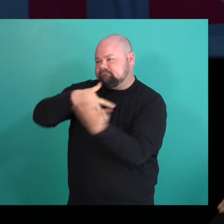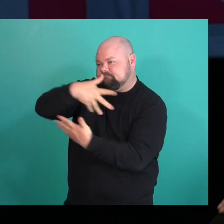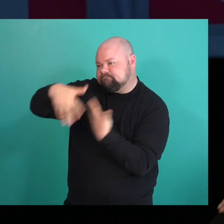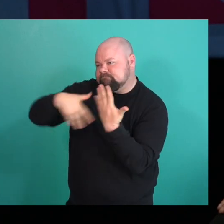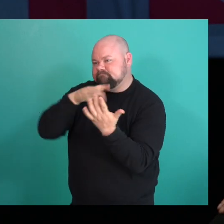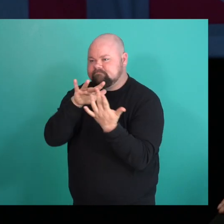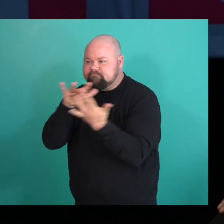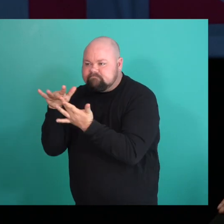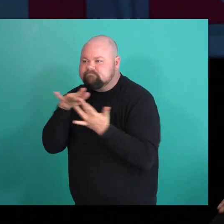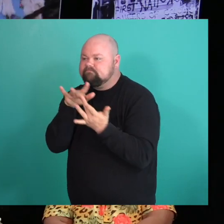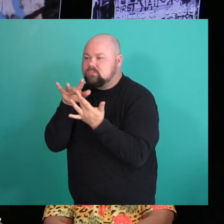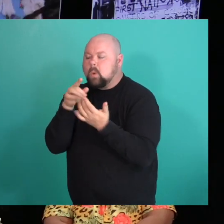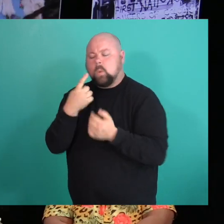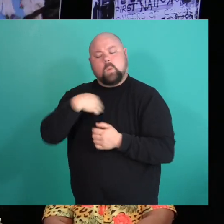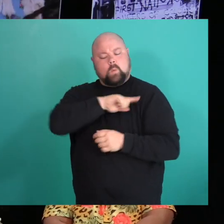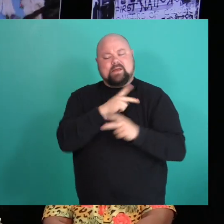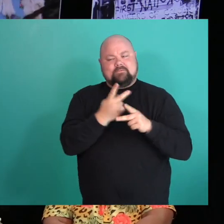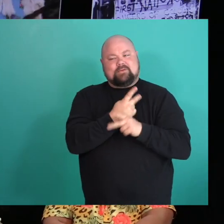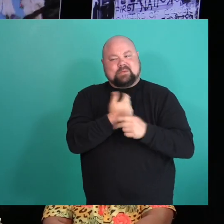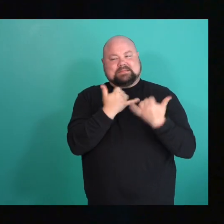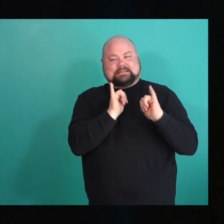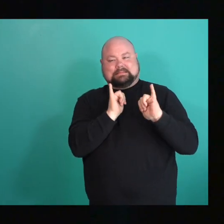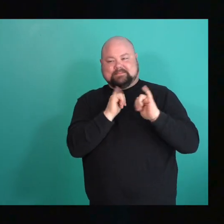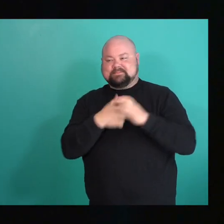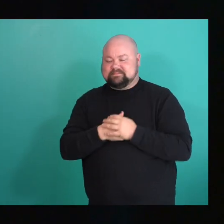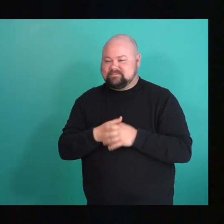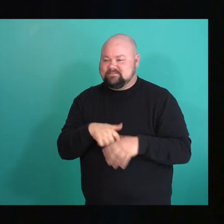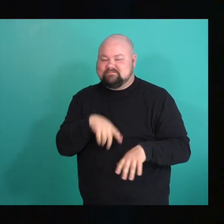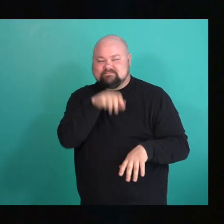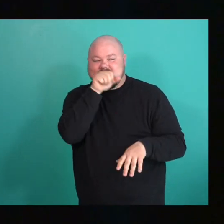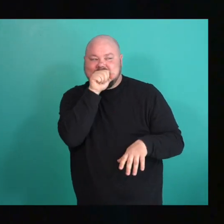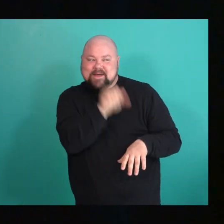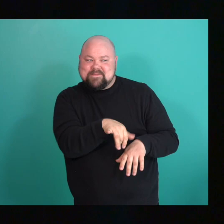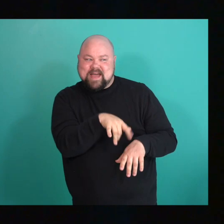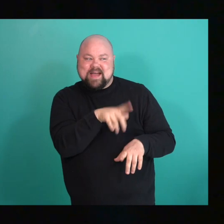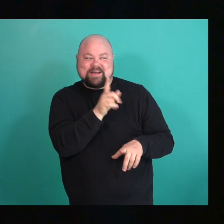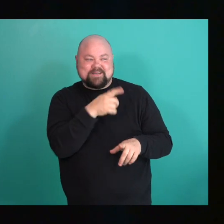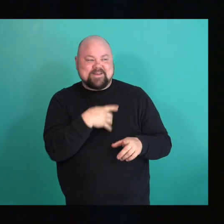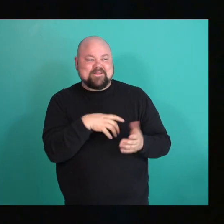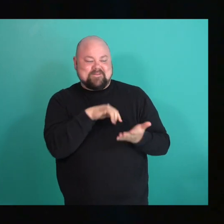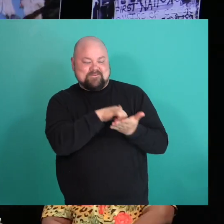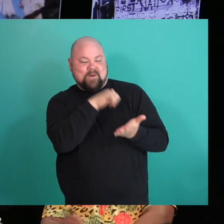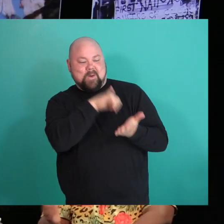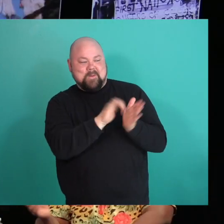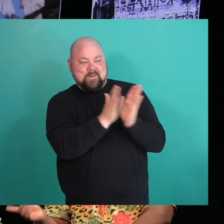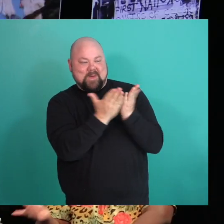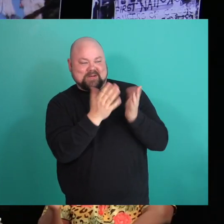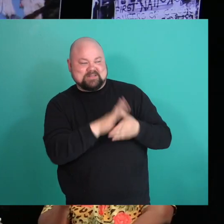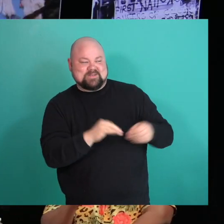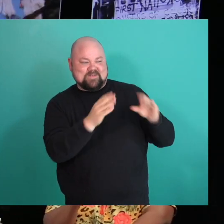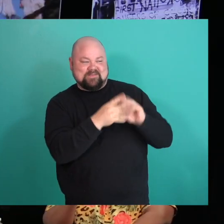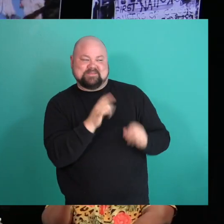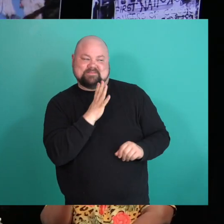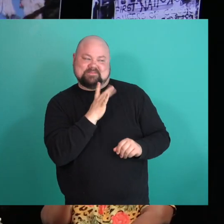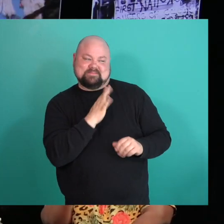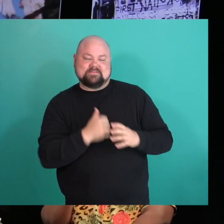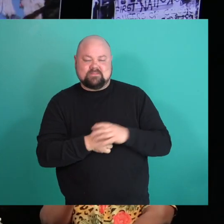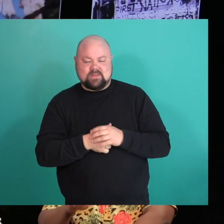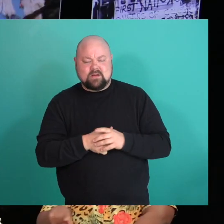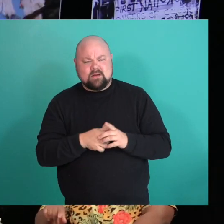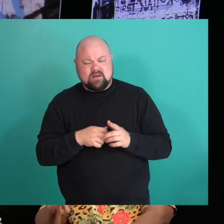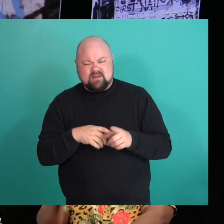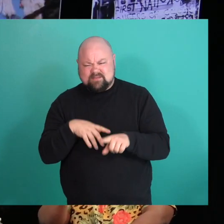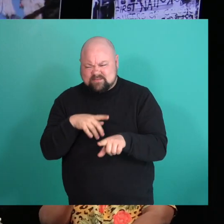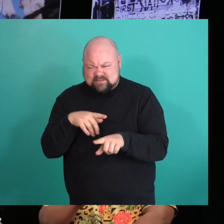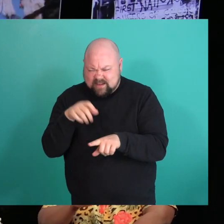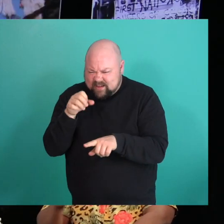we found ways to network. I love, I love that telephone book story. That is so good. In the telephone book, did it say like